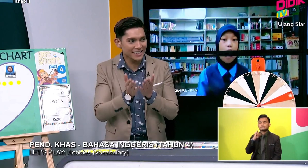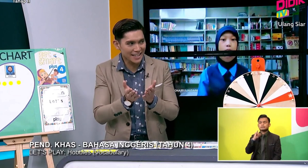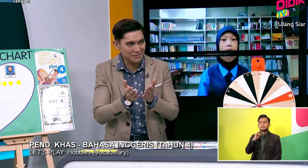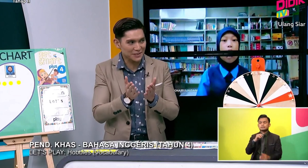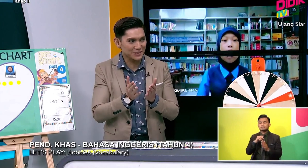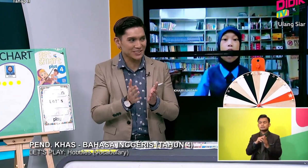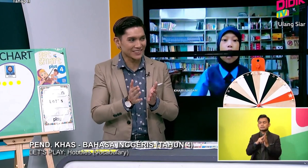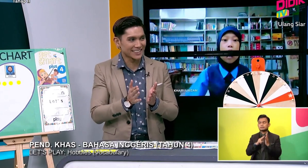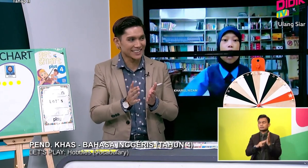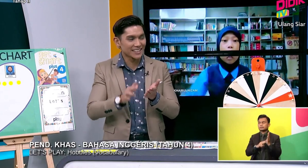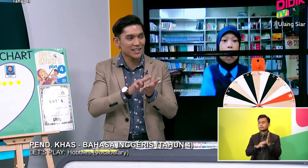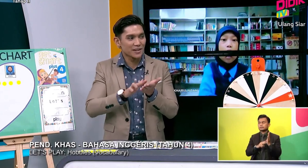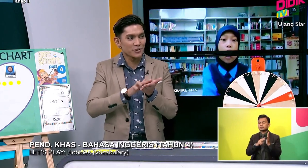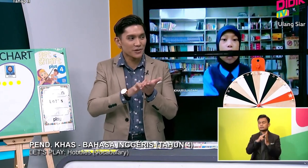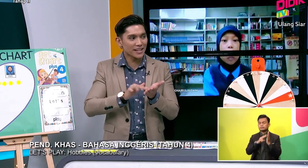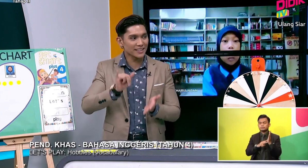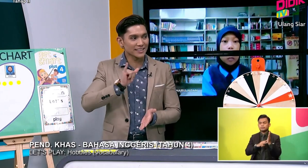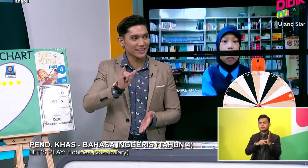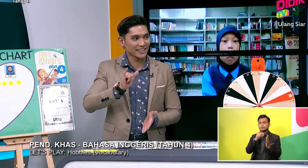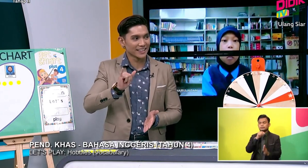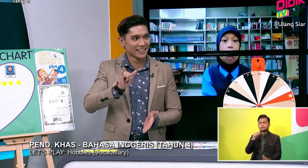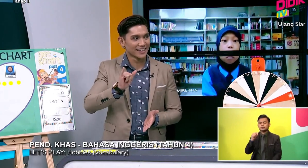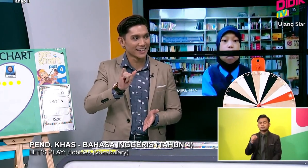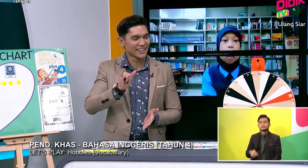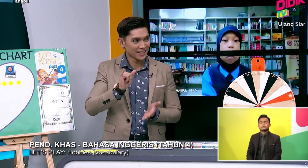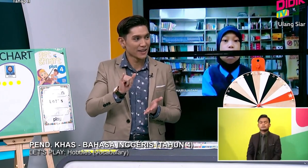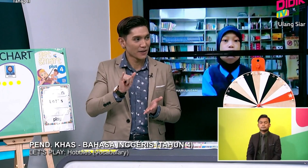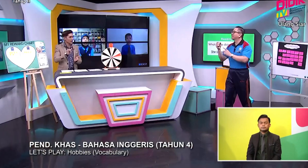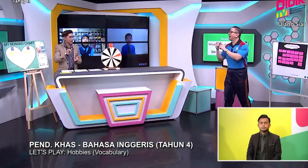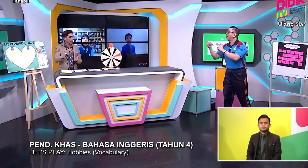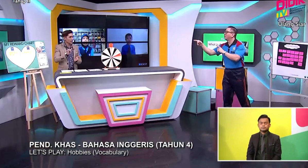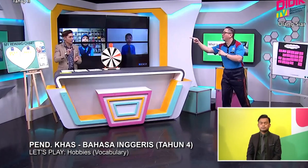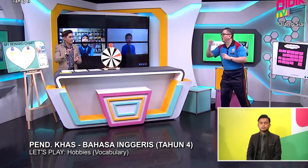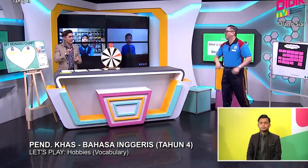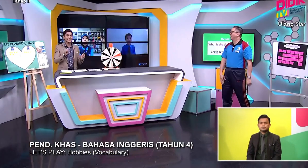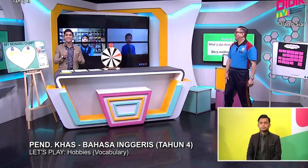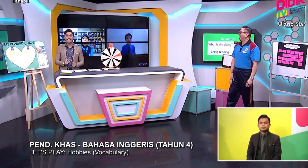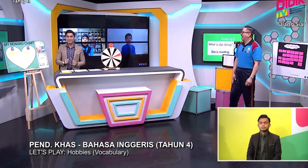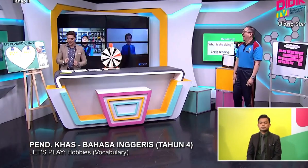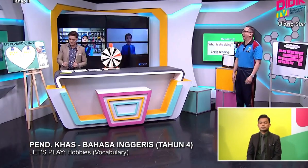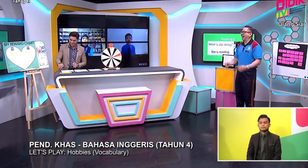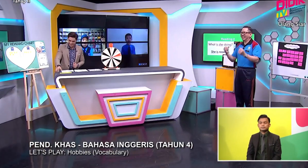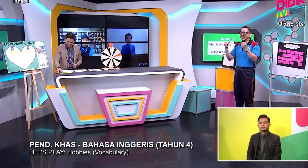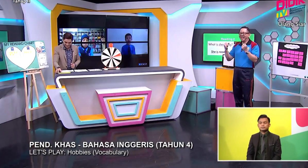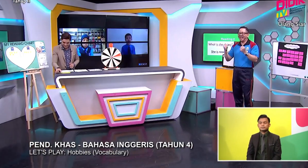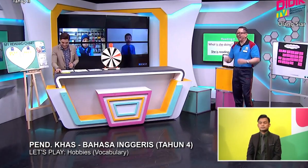Reading I'm not too sure Reading Reading Reading Okay A star for you A star for me Alright Yeah